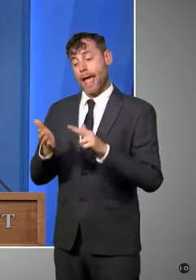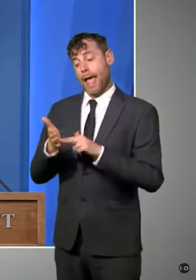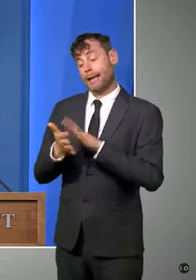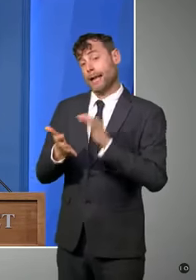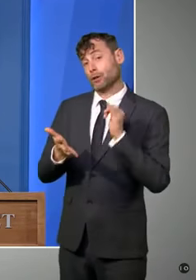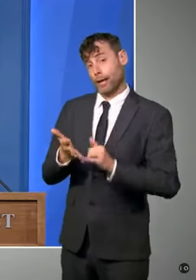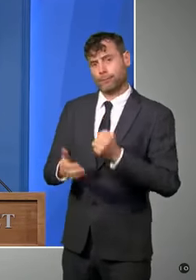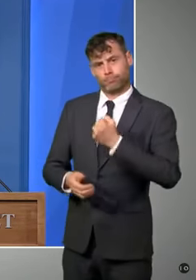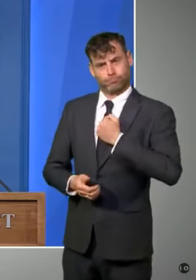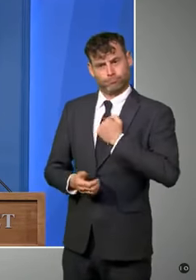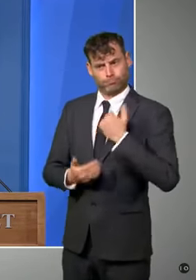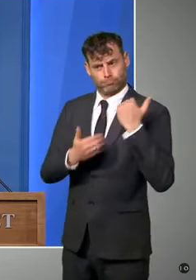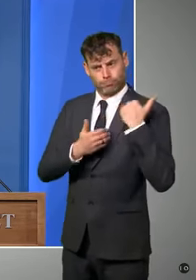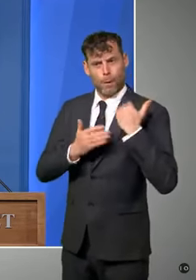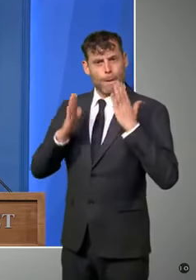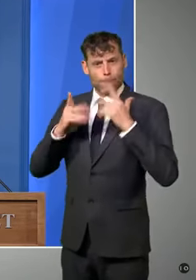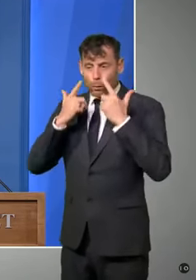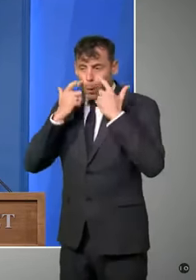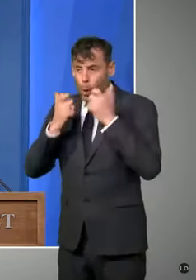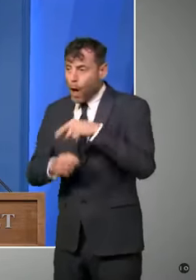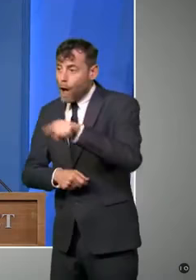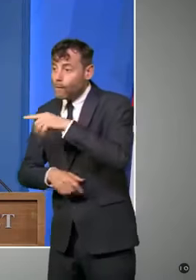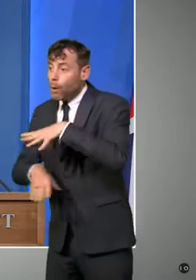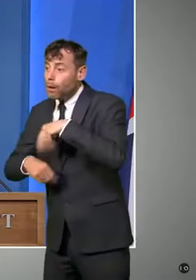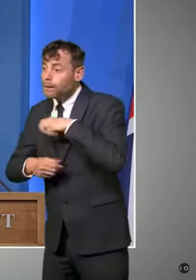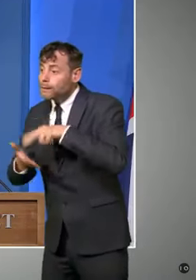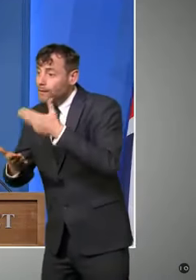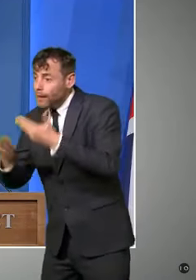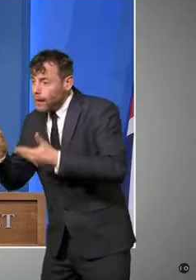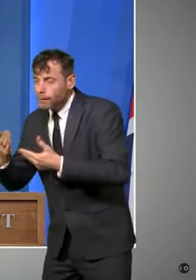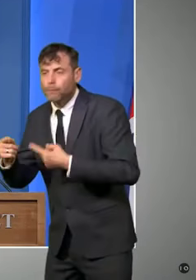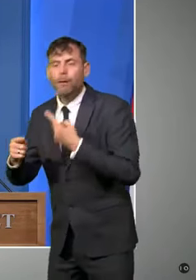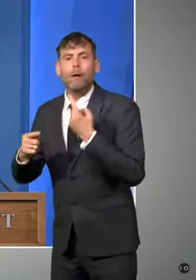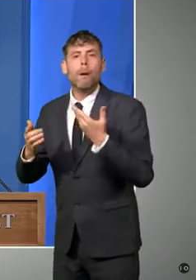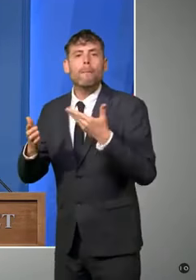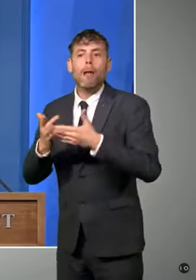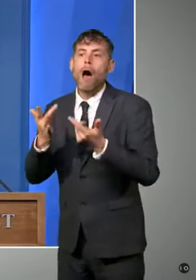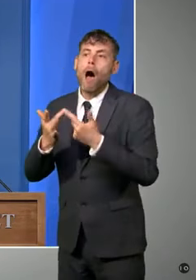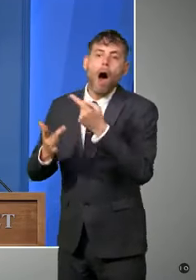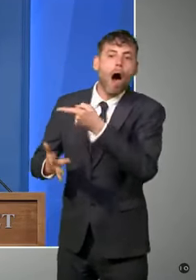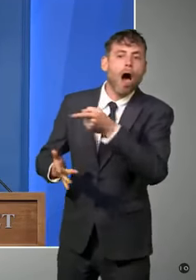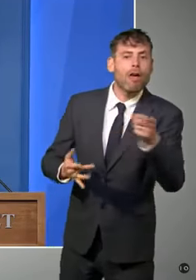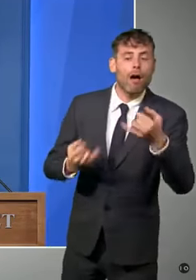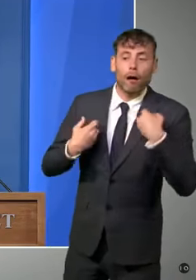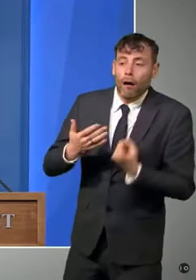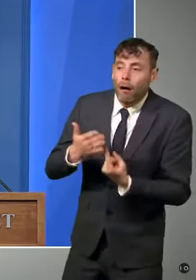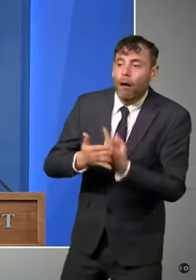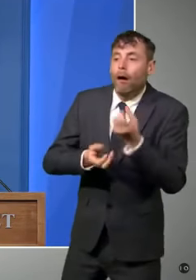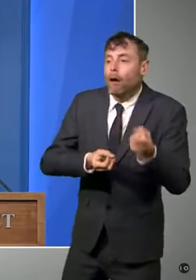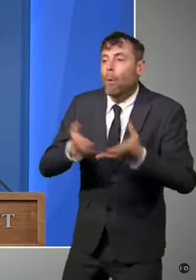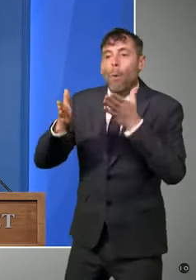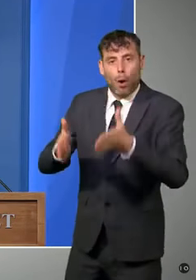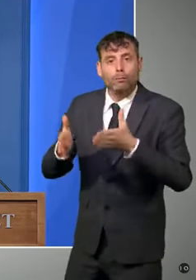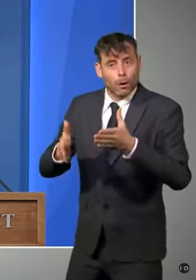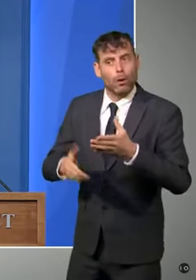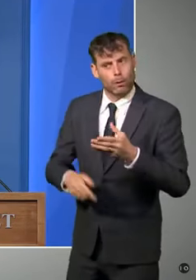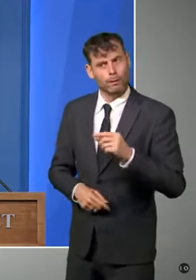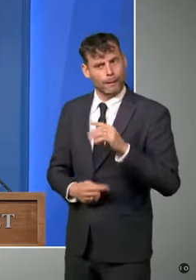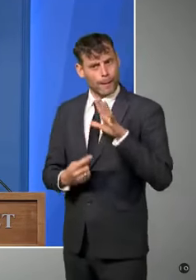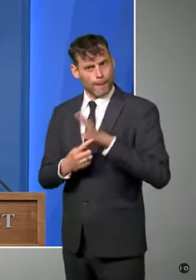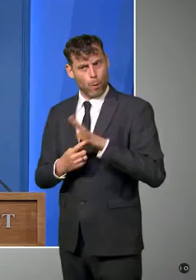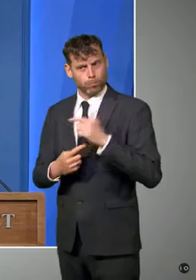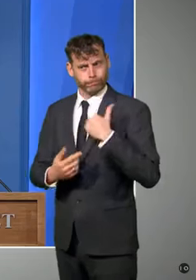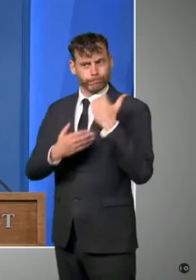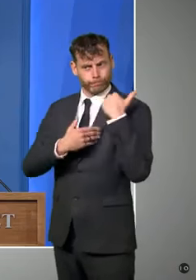concerns. We want to make sure that nobody is left behind. So I want to urge everyone eligible to join the millions already